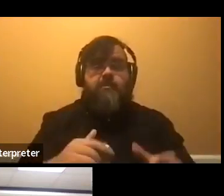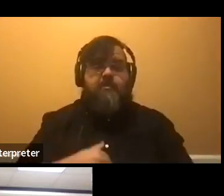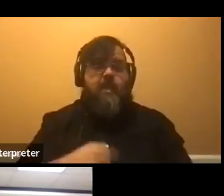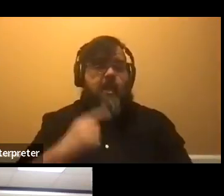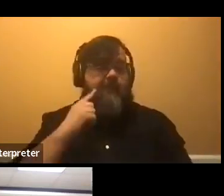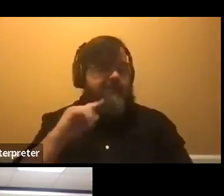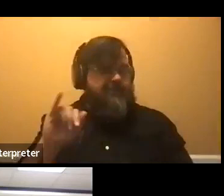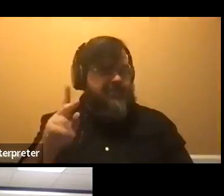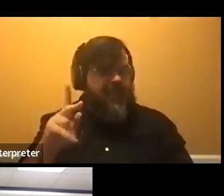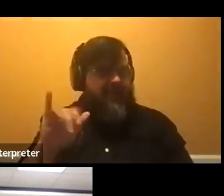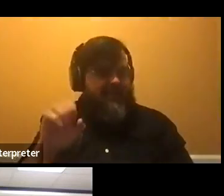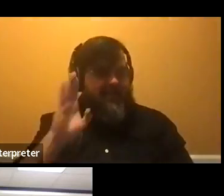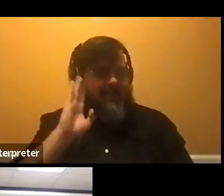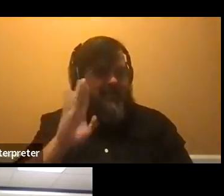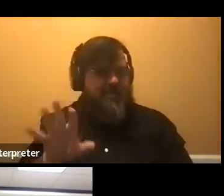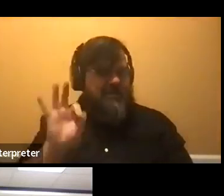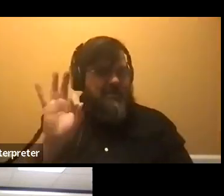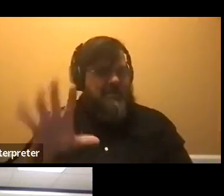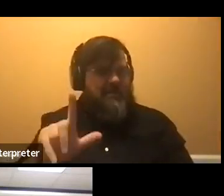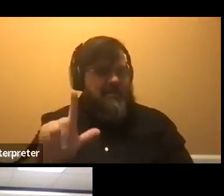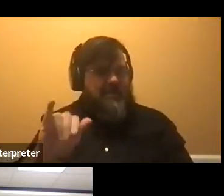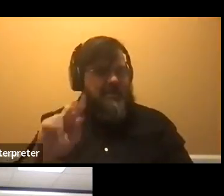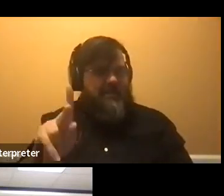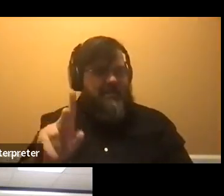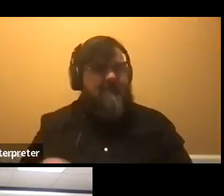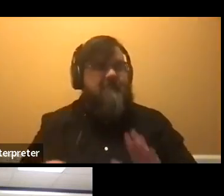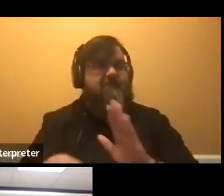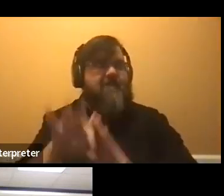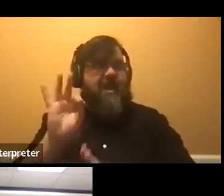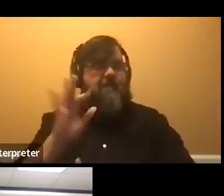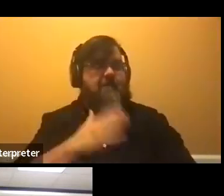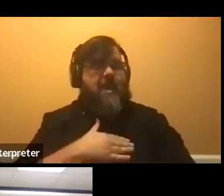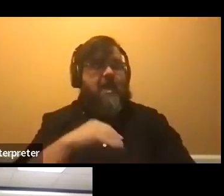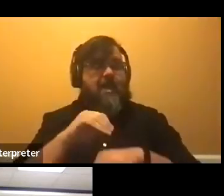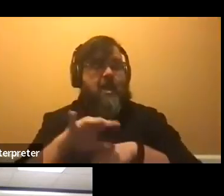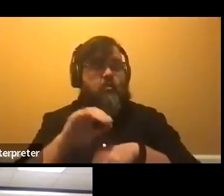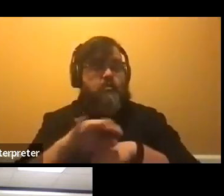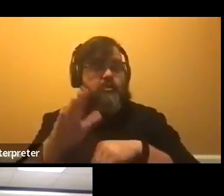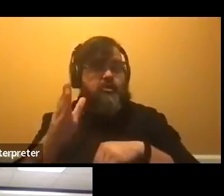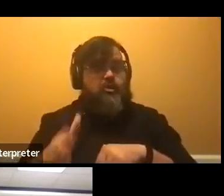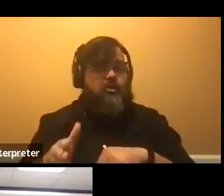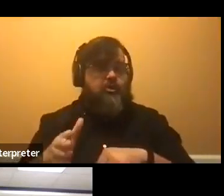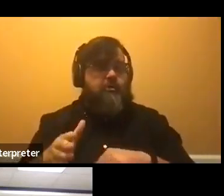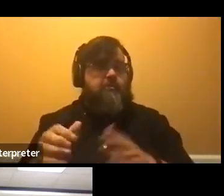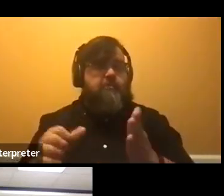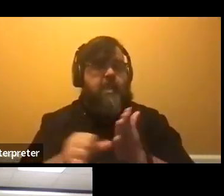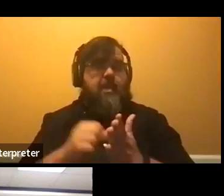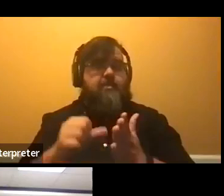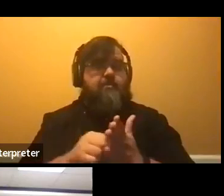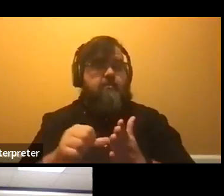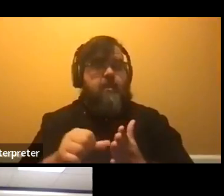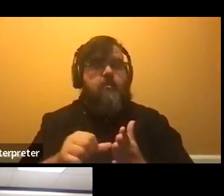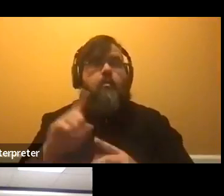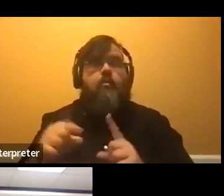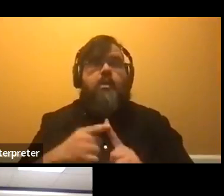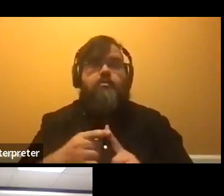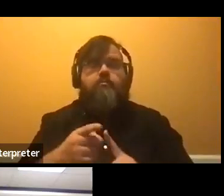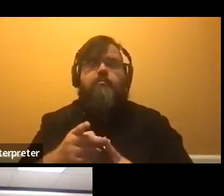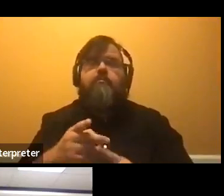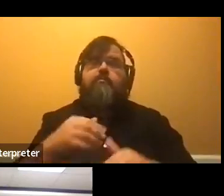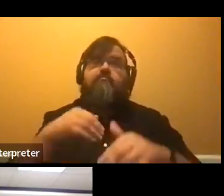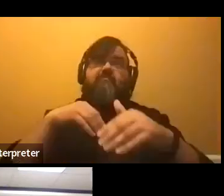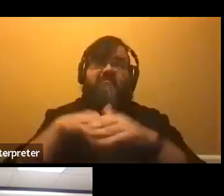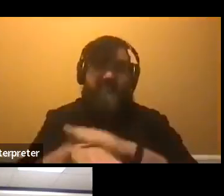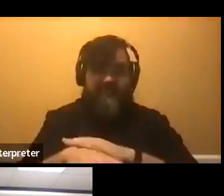to the find your counselor page in our chat, but they're also after you're admitted, you're going to see their contact information in that new cards gateway.